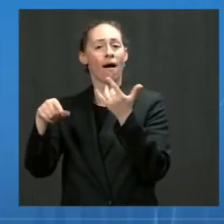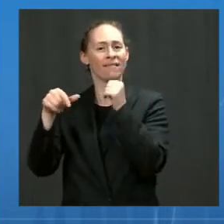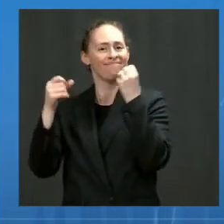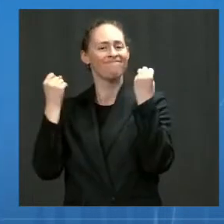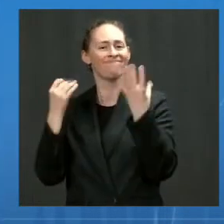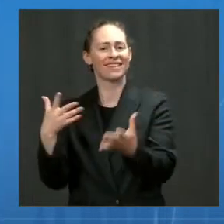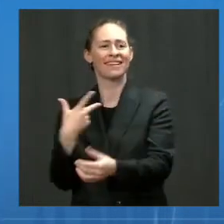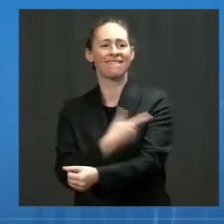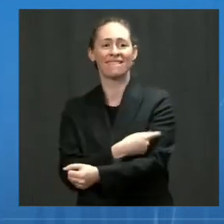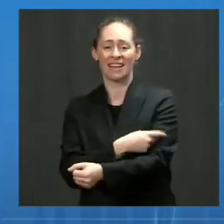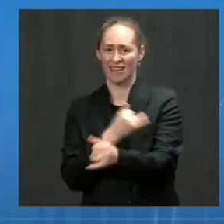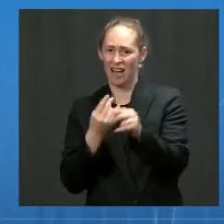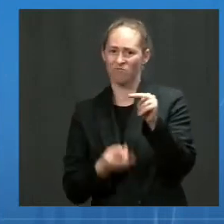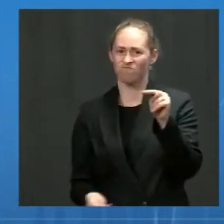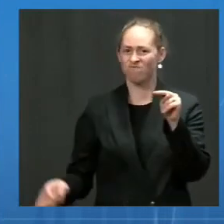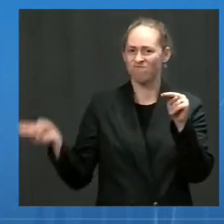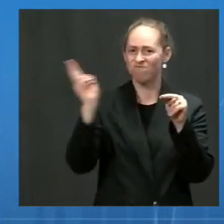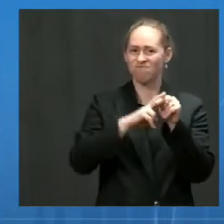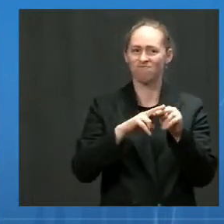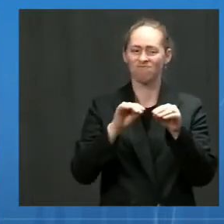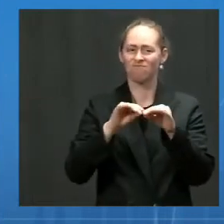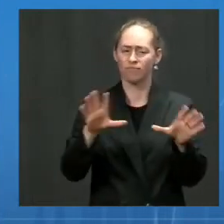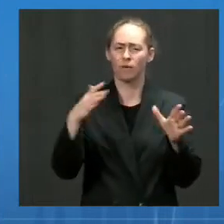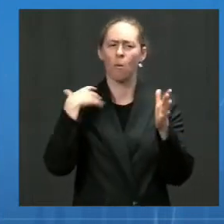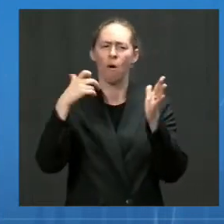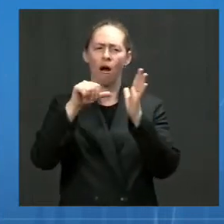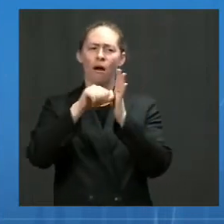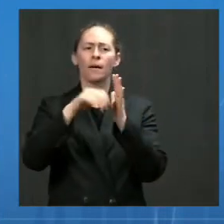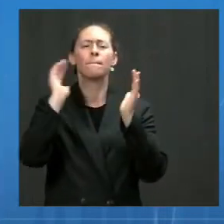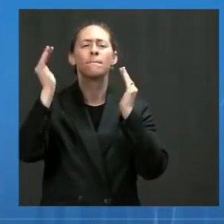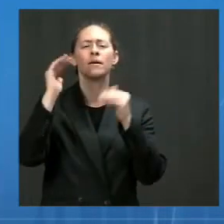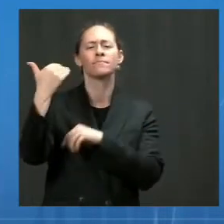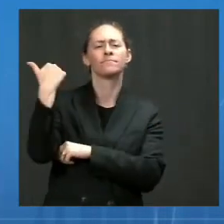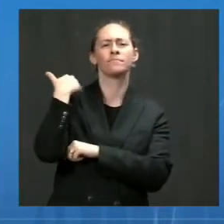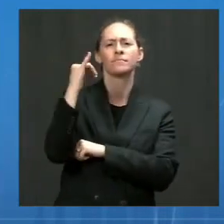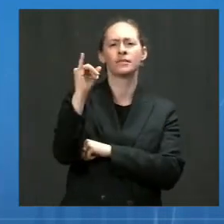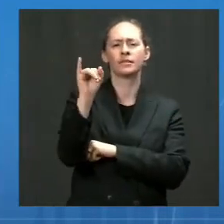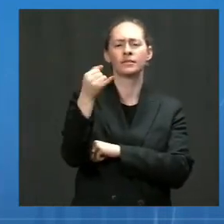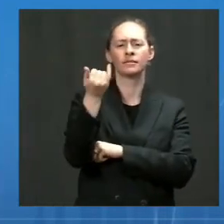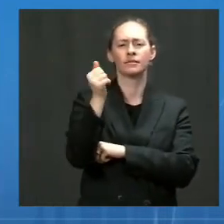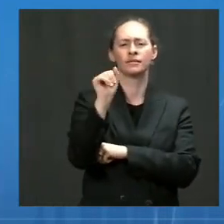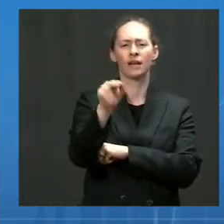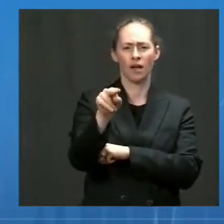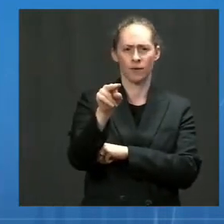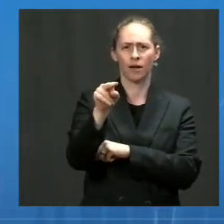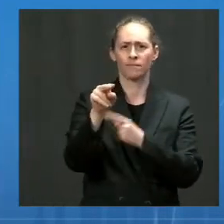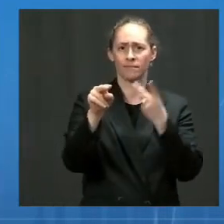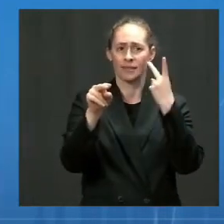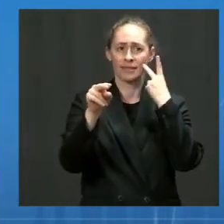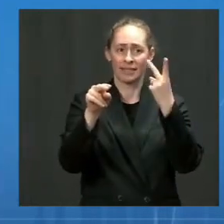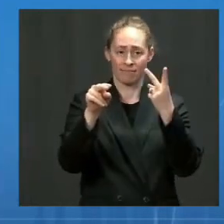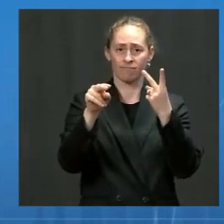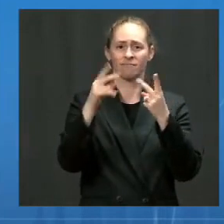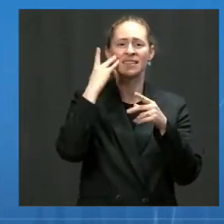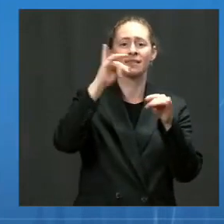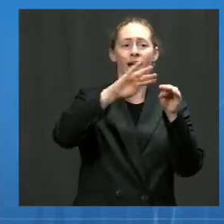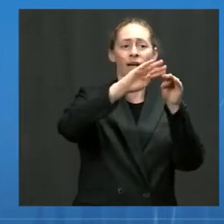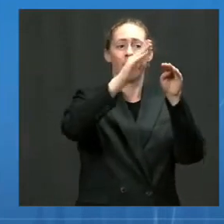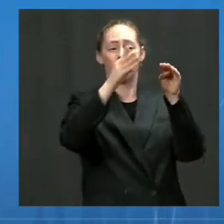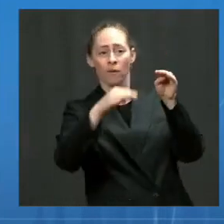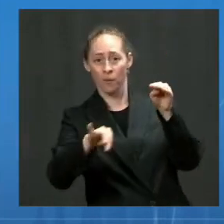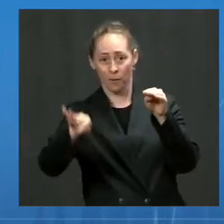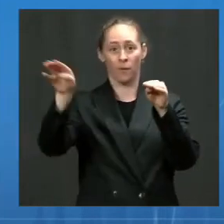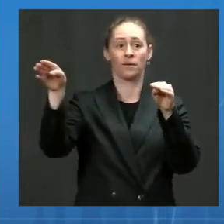in perspective. In January, shown in the middle of the slide, we were averaging nearly 200,000 cases per day.